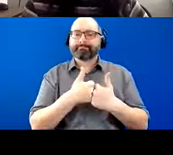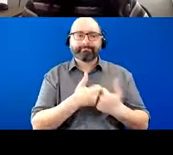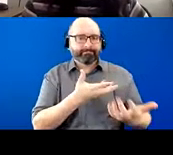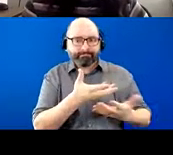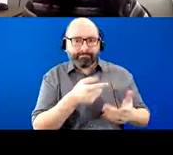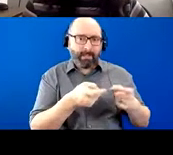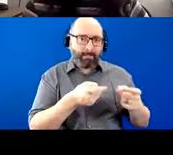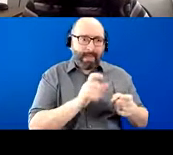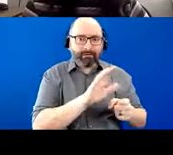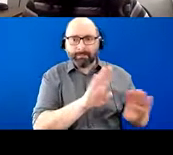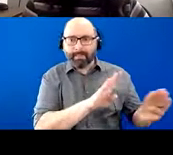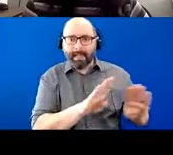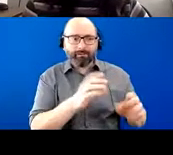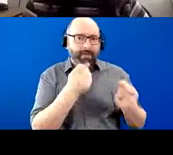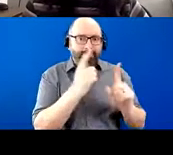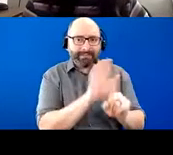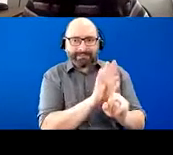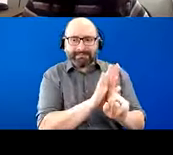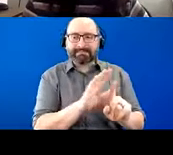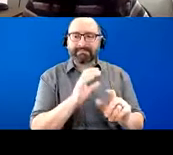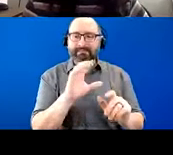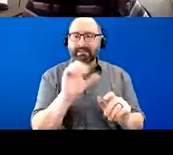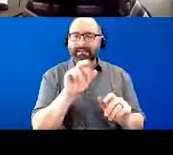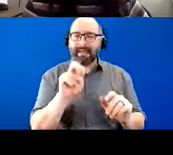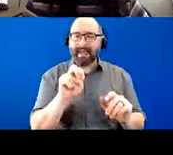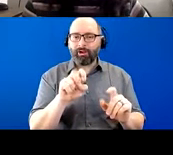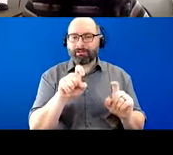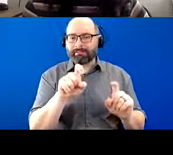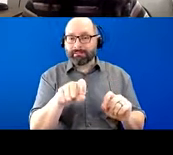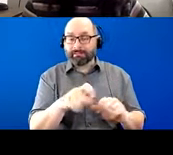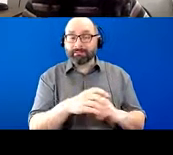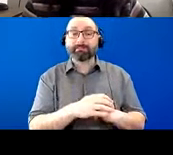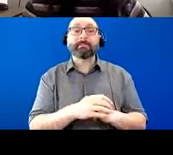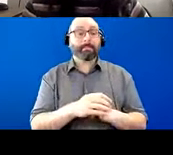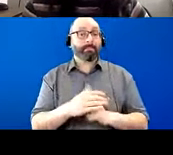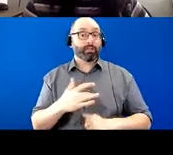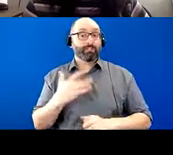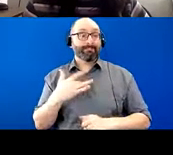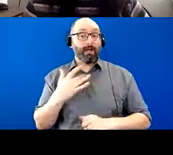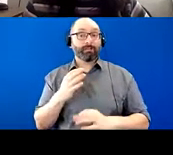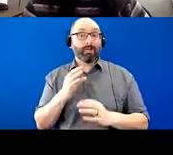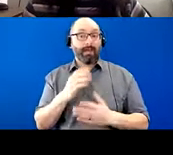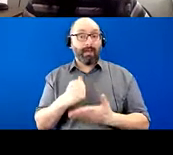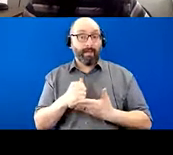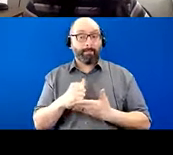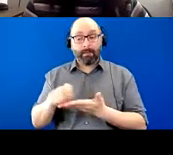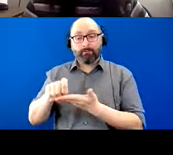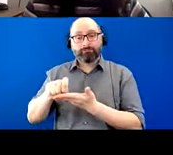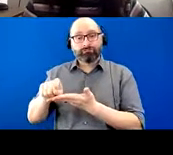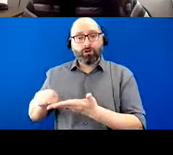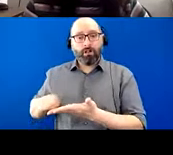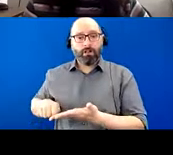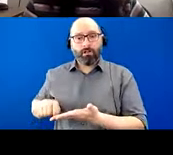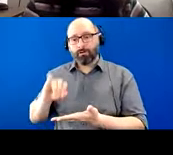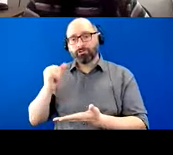understanding what his care needs were. She, um, she found it helpful to journal her thoughts and take as many